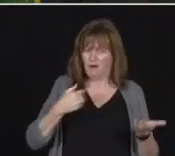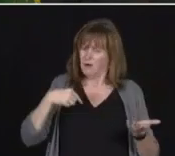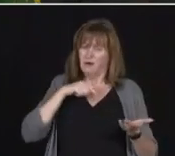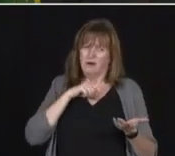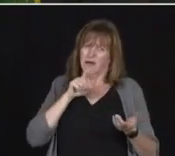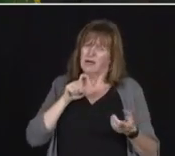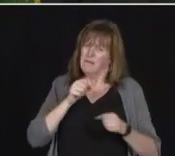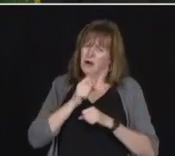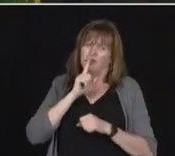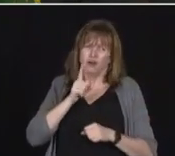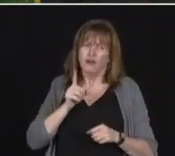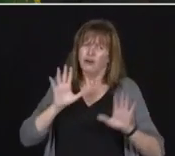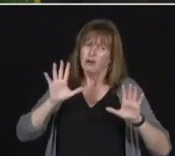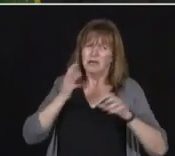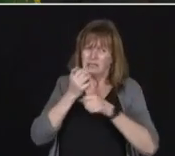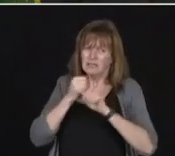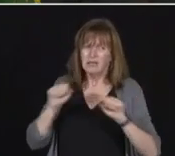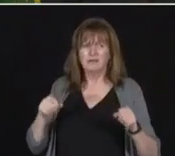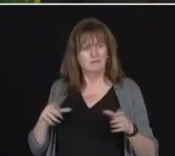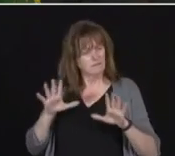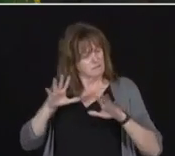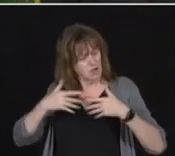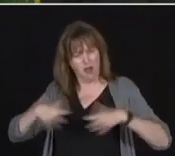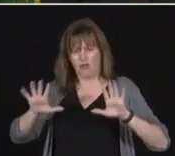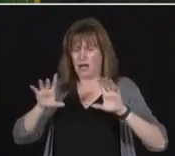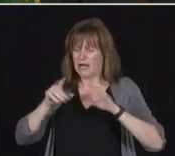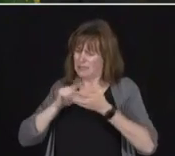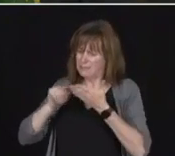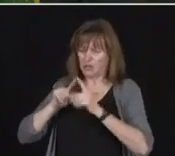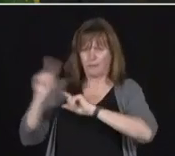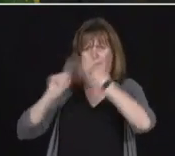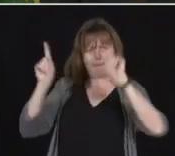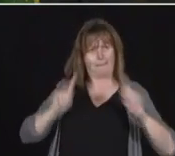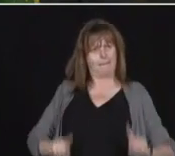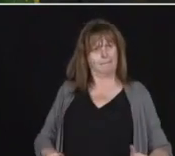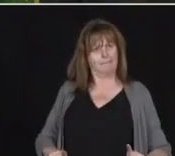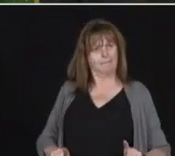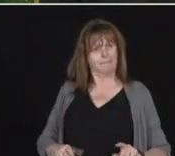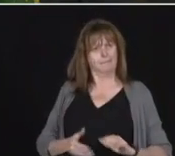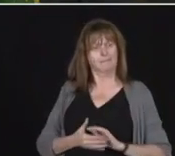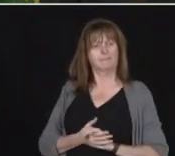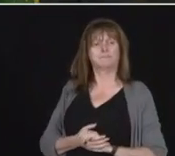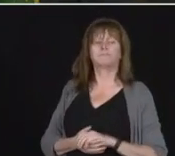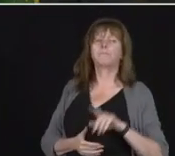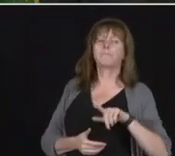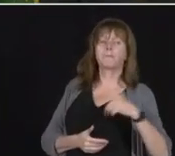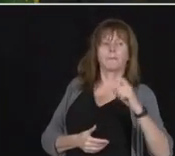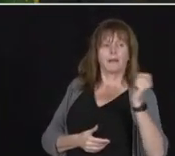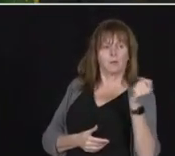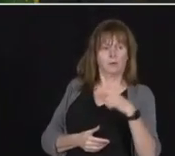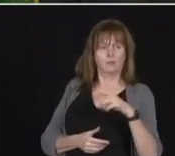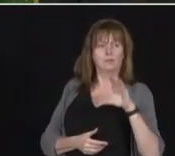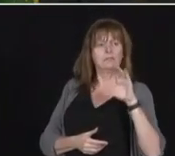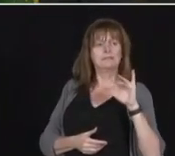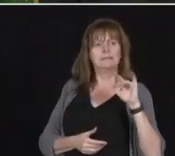Next question. Next question comes from Cynthia Mulligan from City News. Please go ahead.